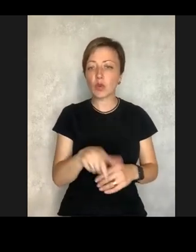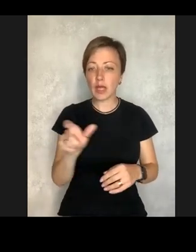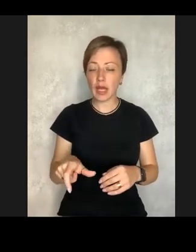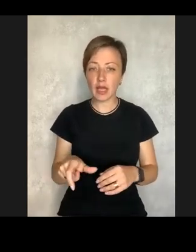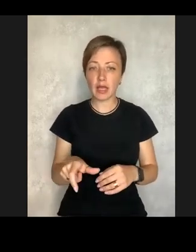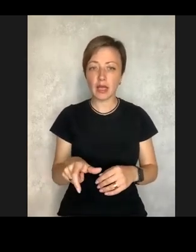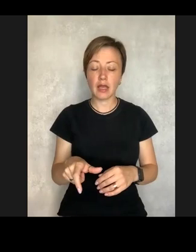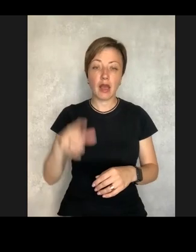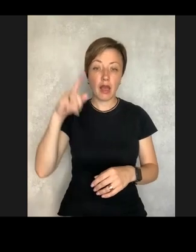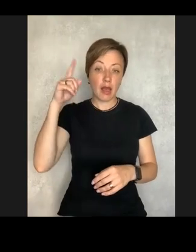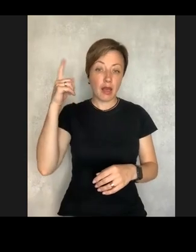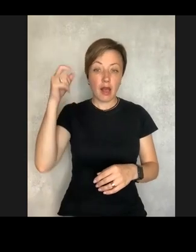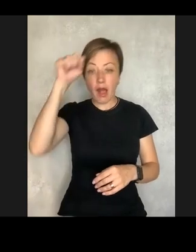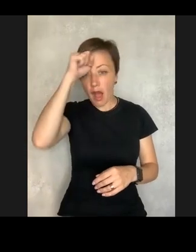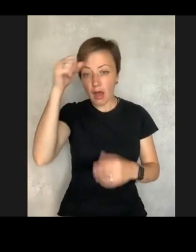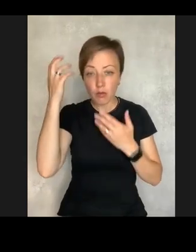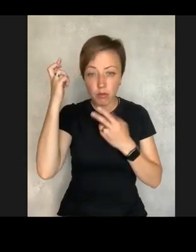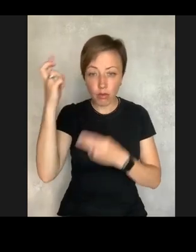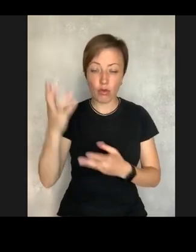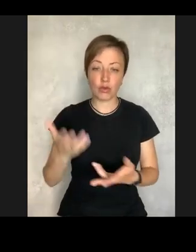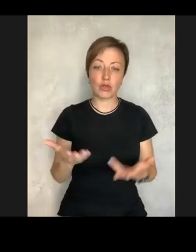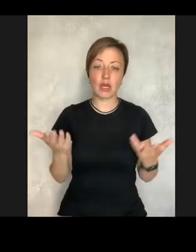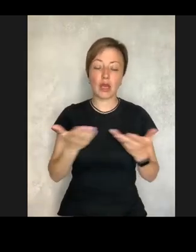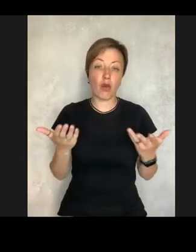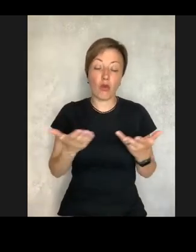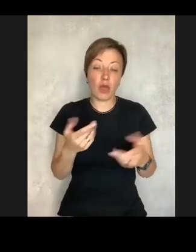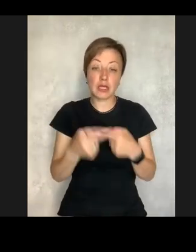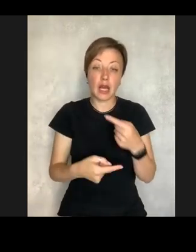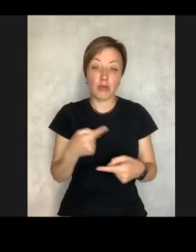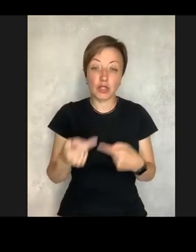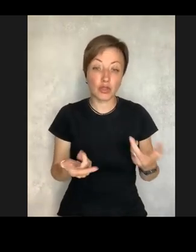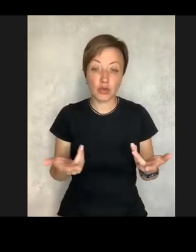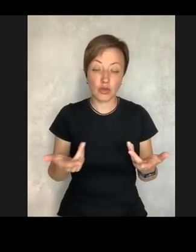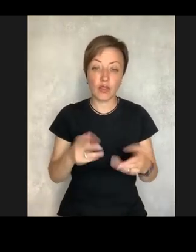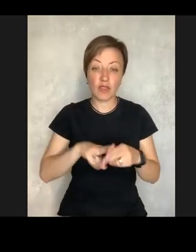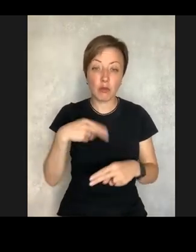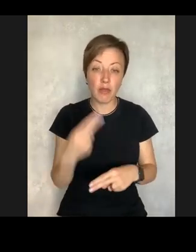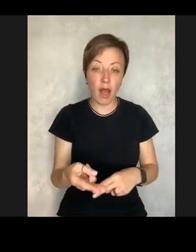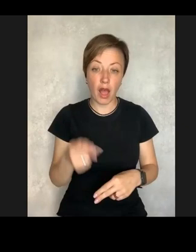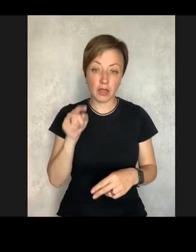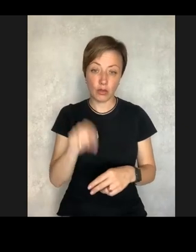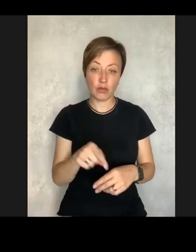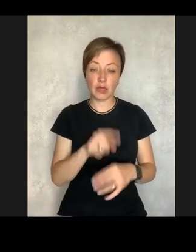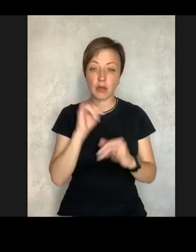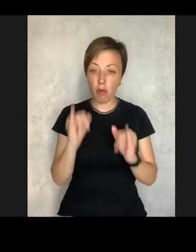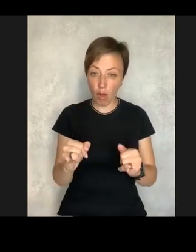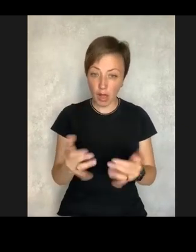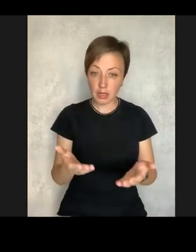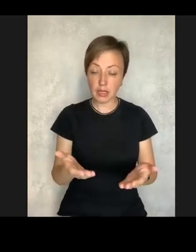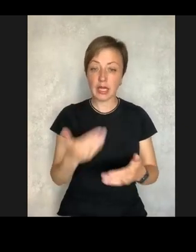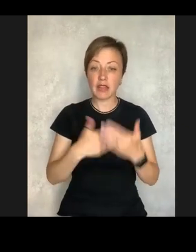society to people with disabilities. This is like the, you know, God's punishment, karma,